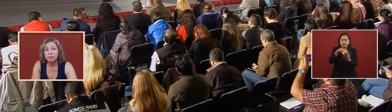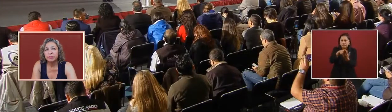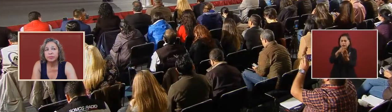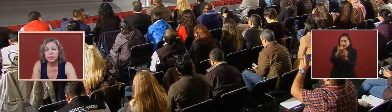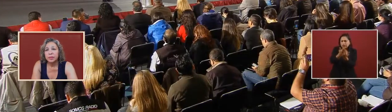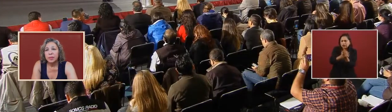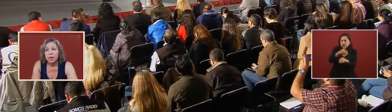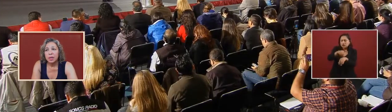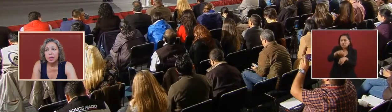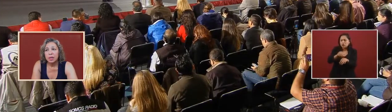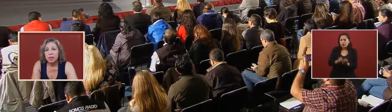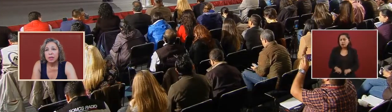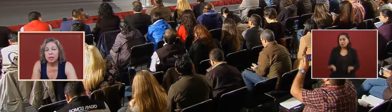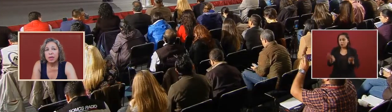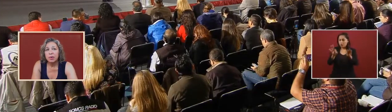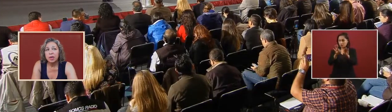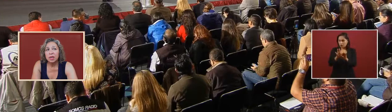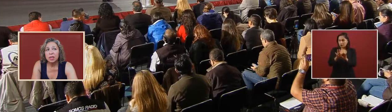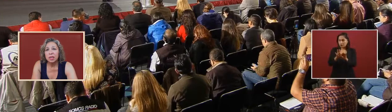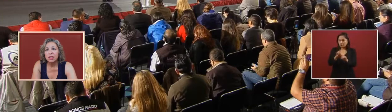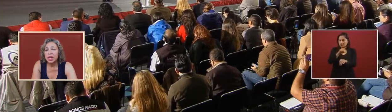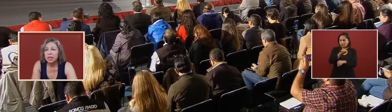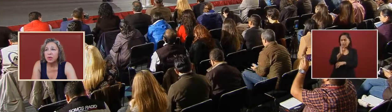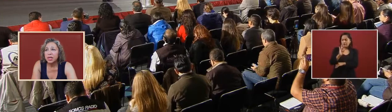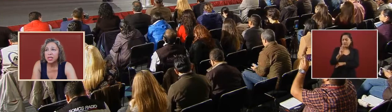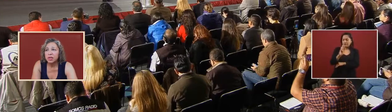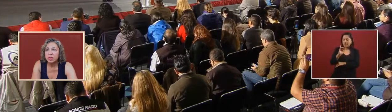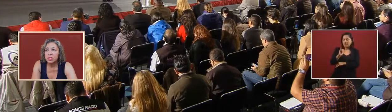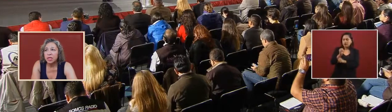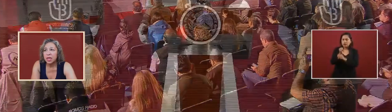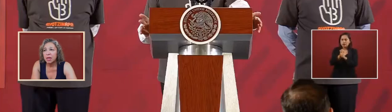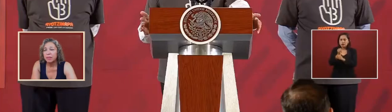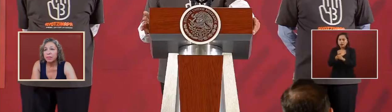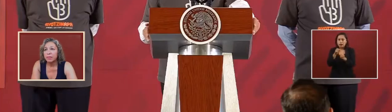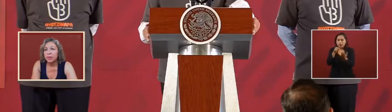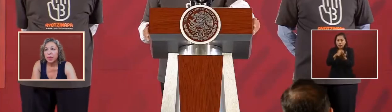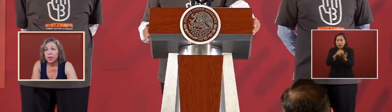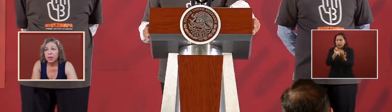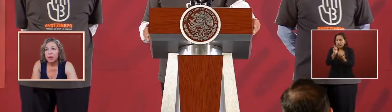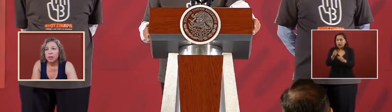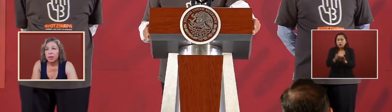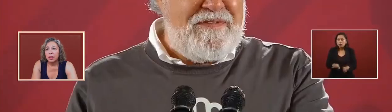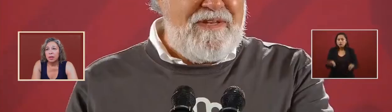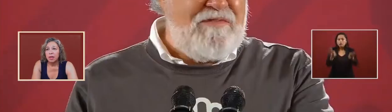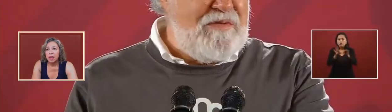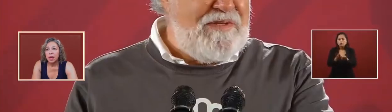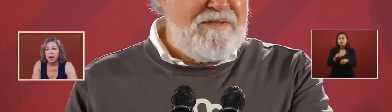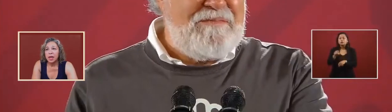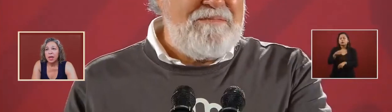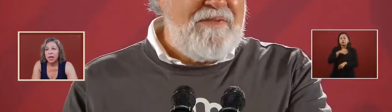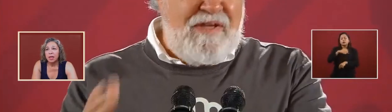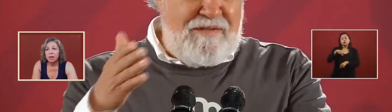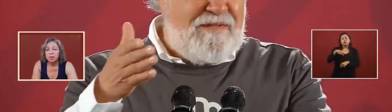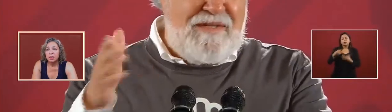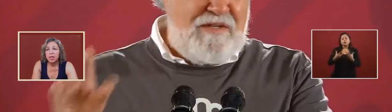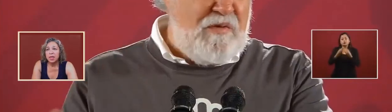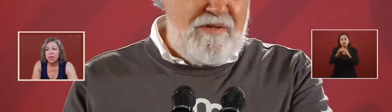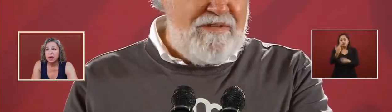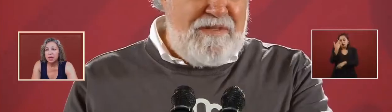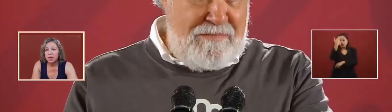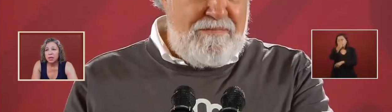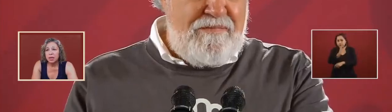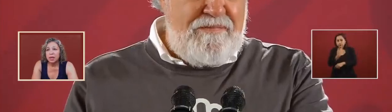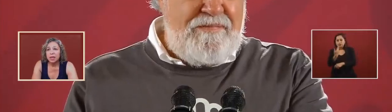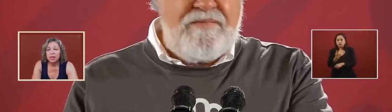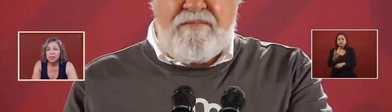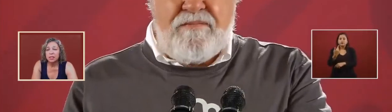they were look look like they were continuously they had 80 million